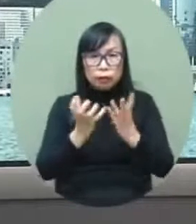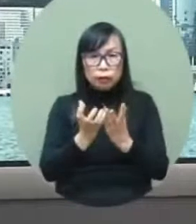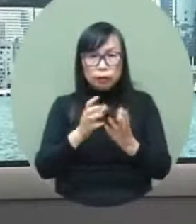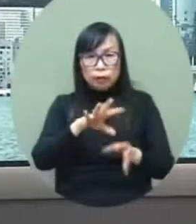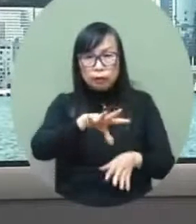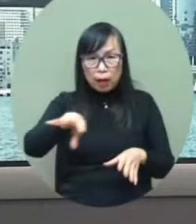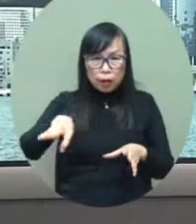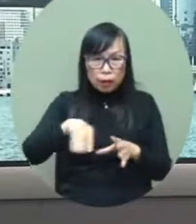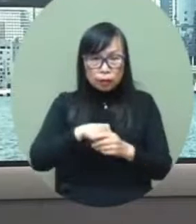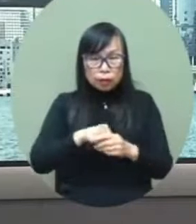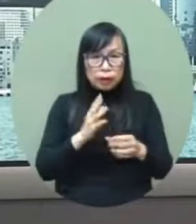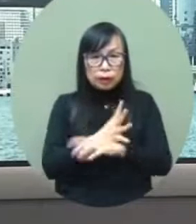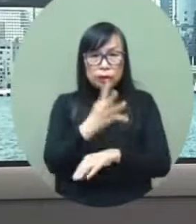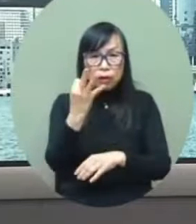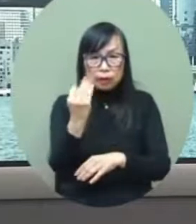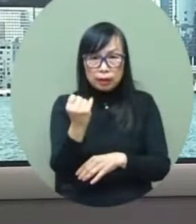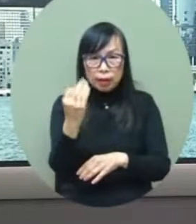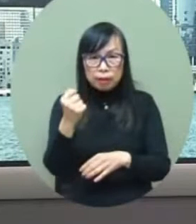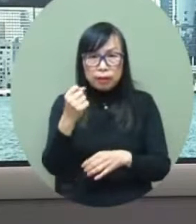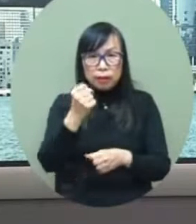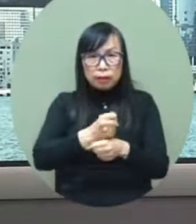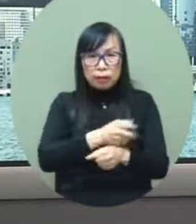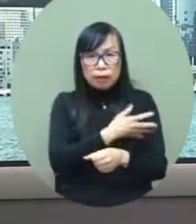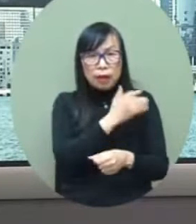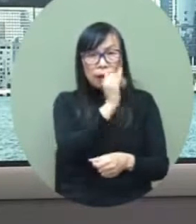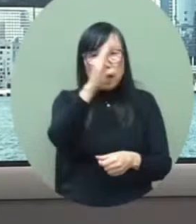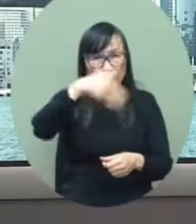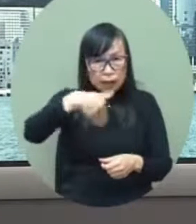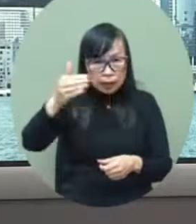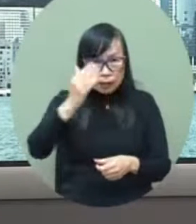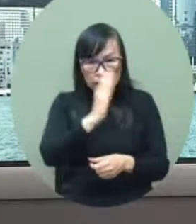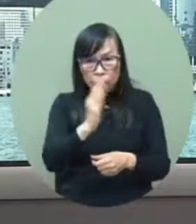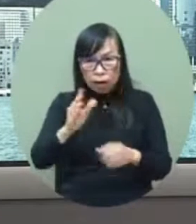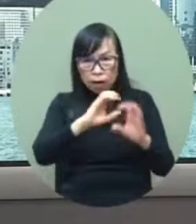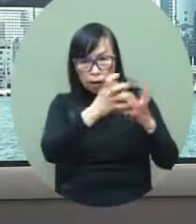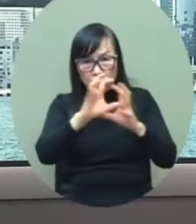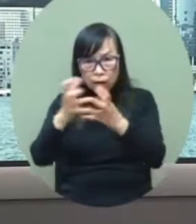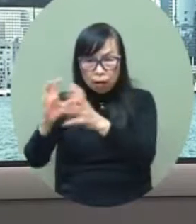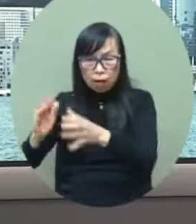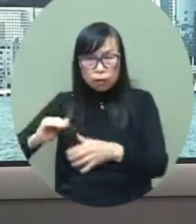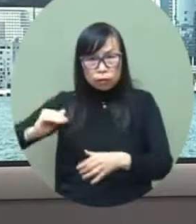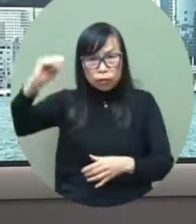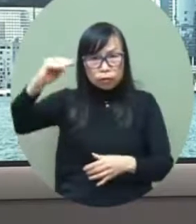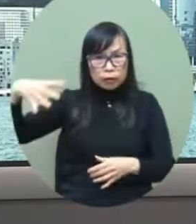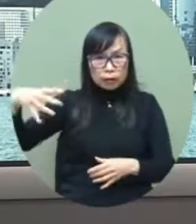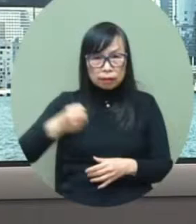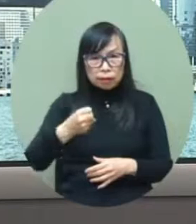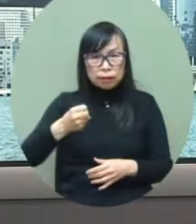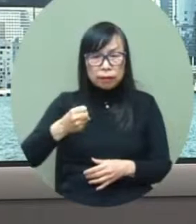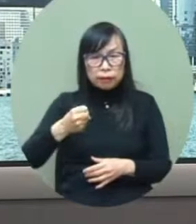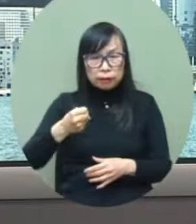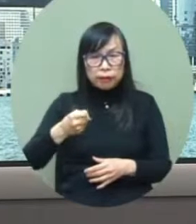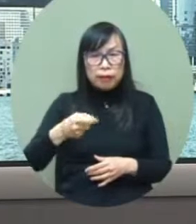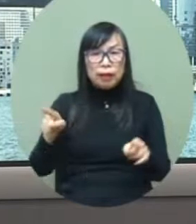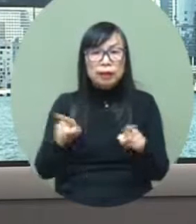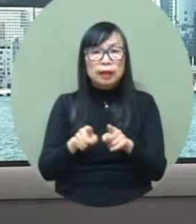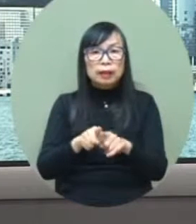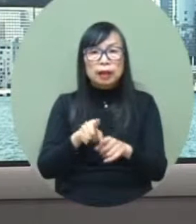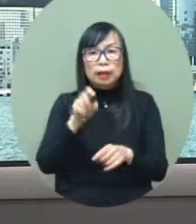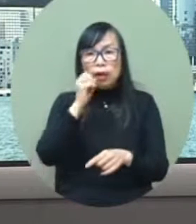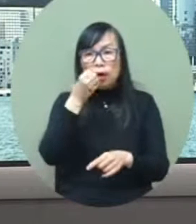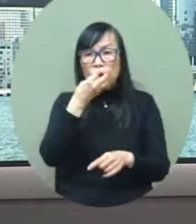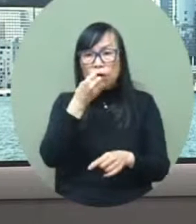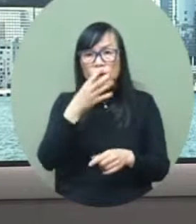representatives in different sectors so that we can go and tell the good hong kong story the opportunities here then of course